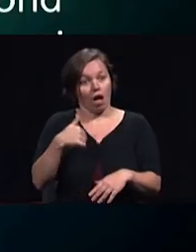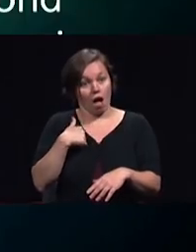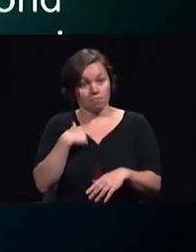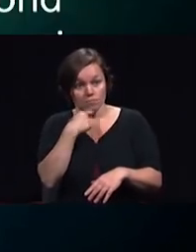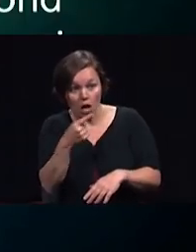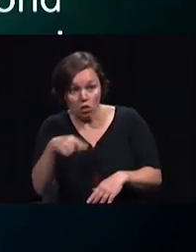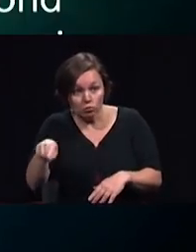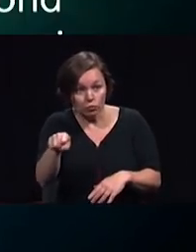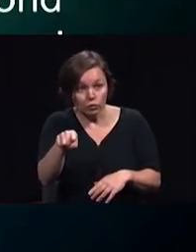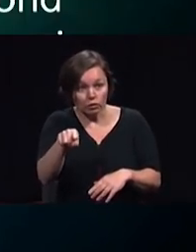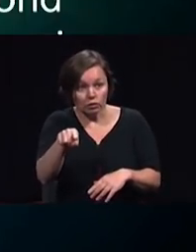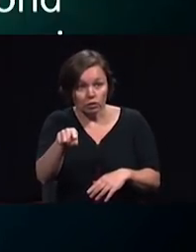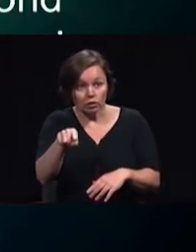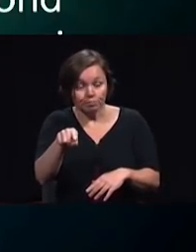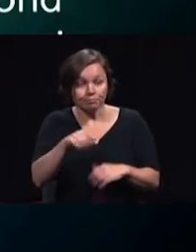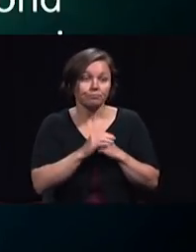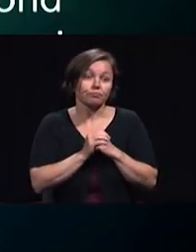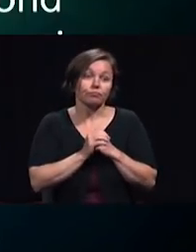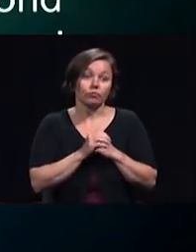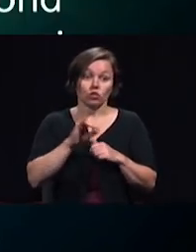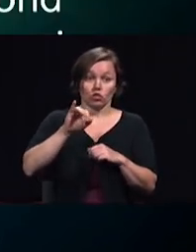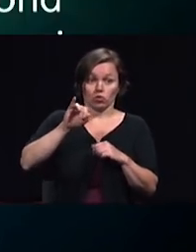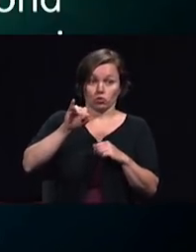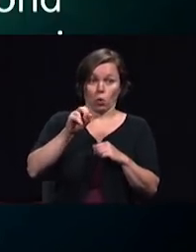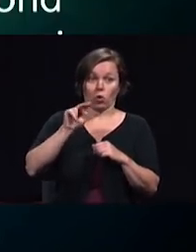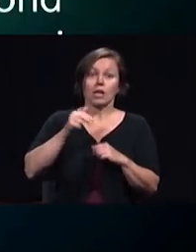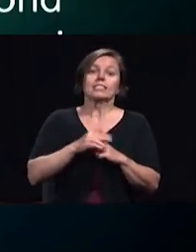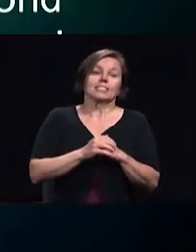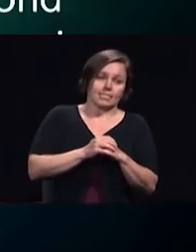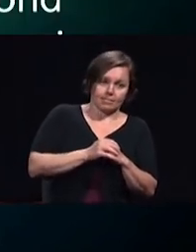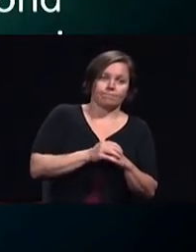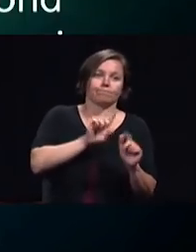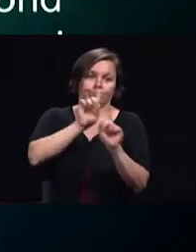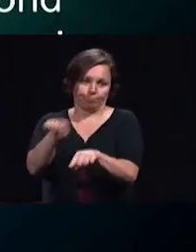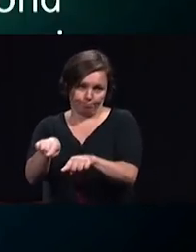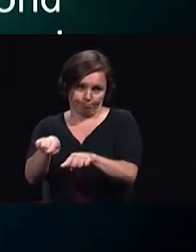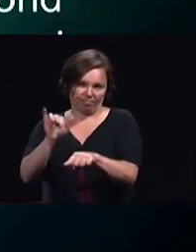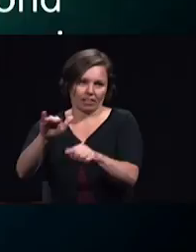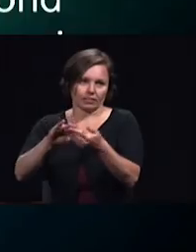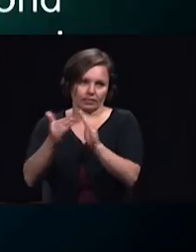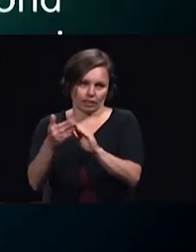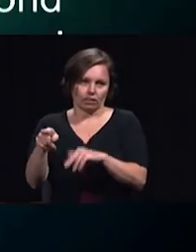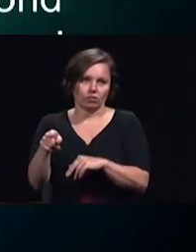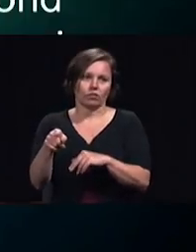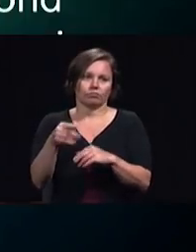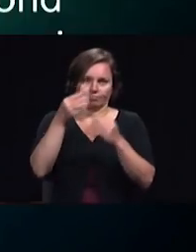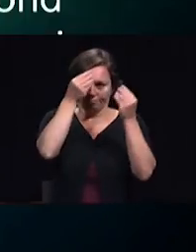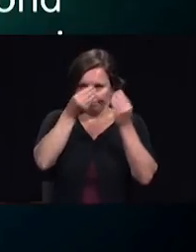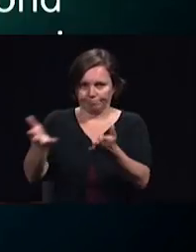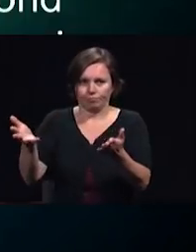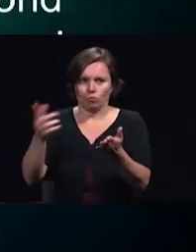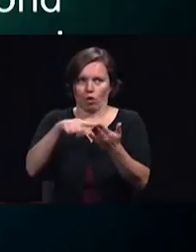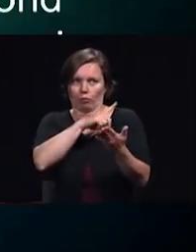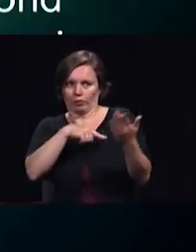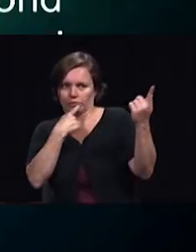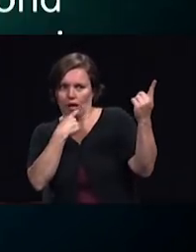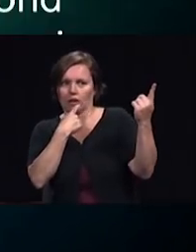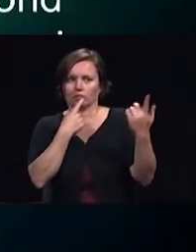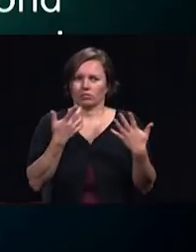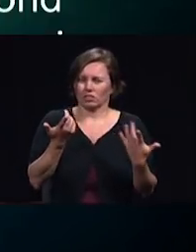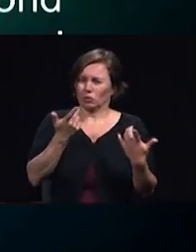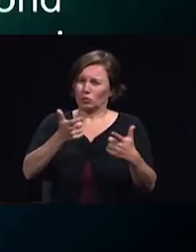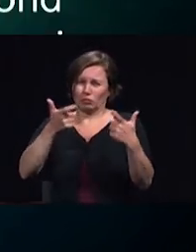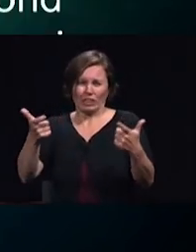so Jonah arose and went to Nineveh according to the word of the Lord now Nineveh was an exceedingly great city